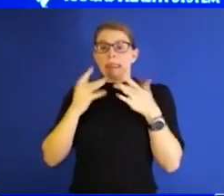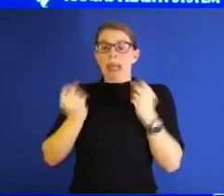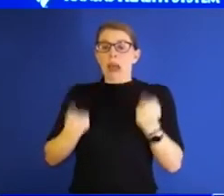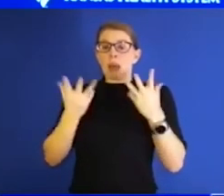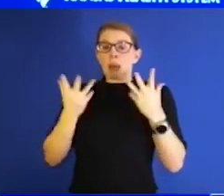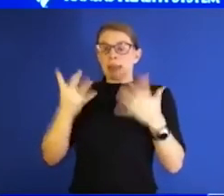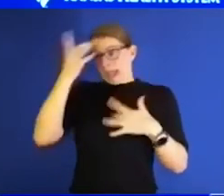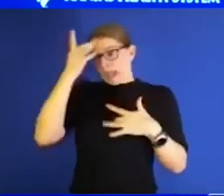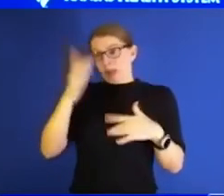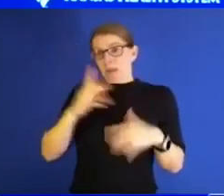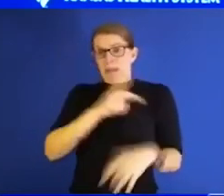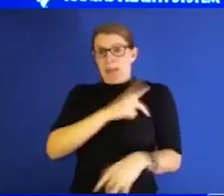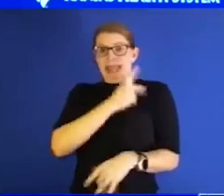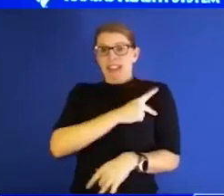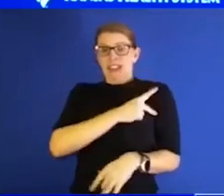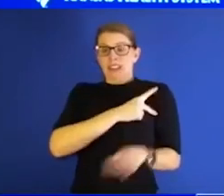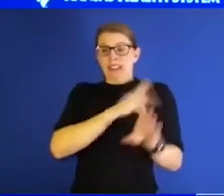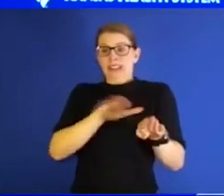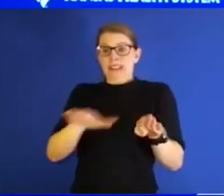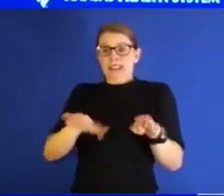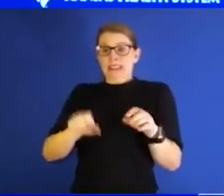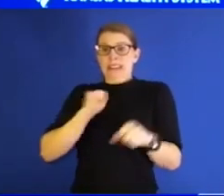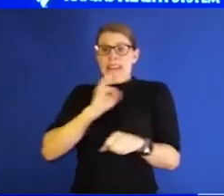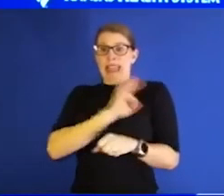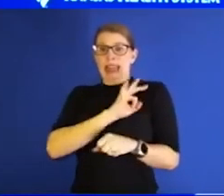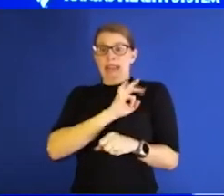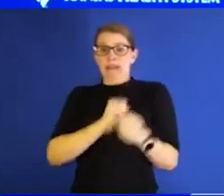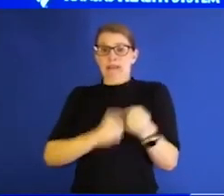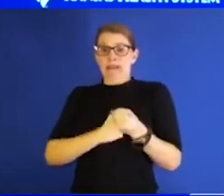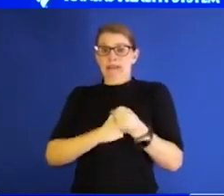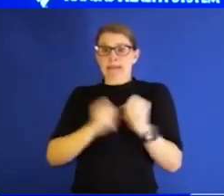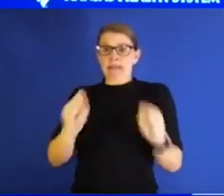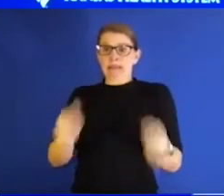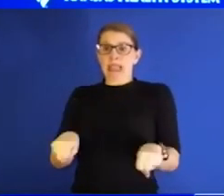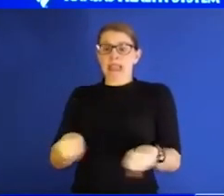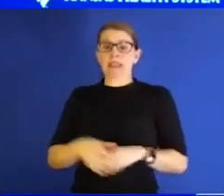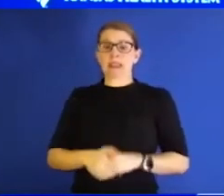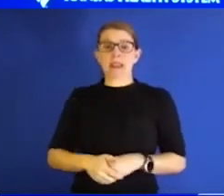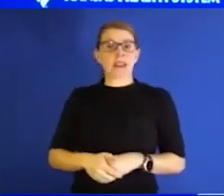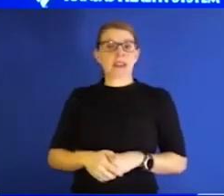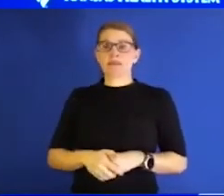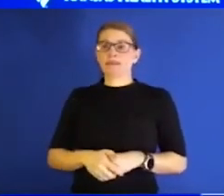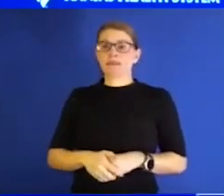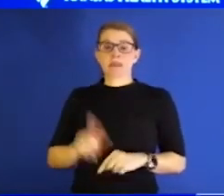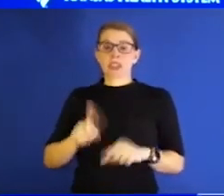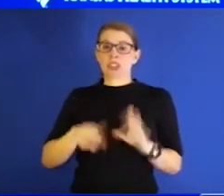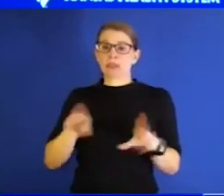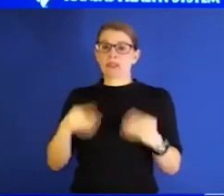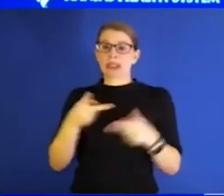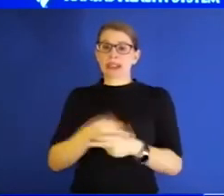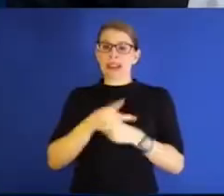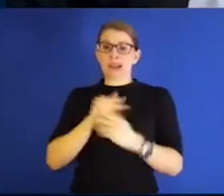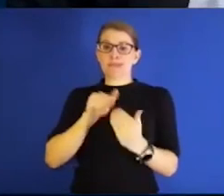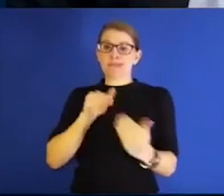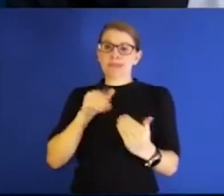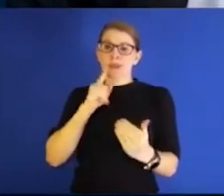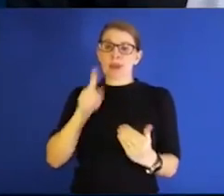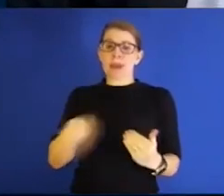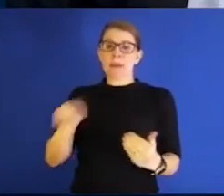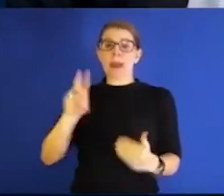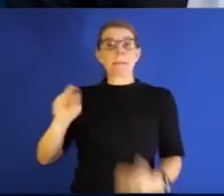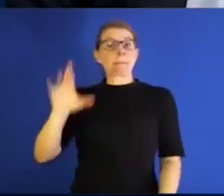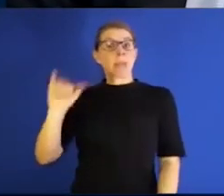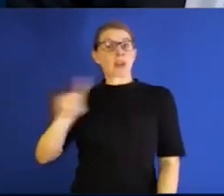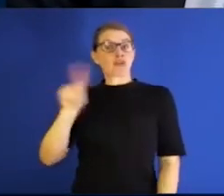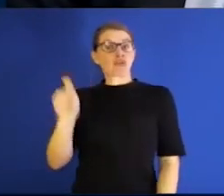the amount of staff that were out because they couldn't care for them. So I think that was a great point as well. All right. Mary has a question for you, Dr.